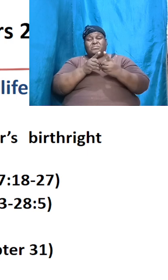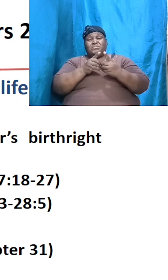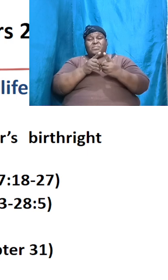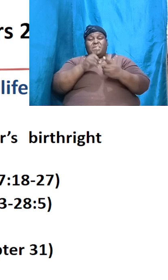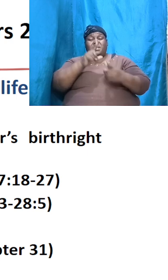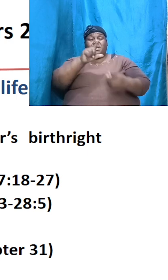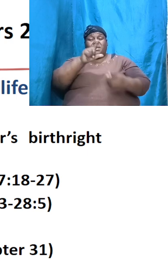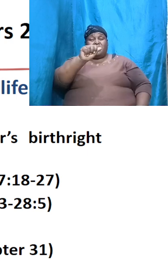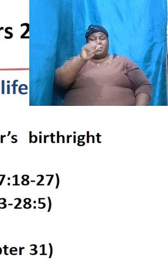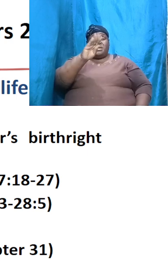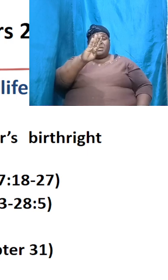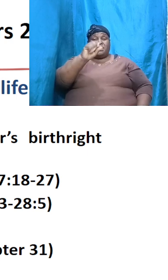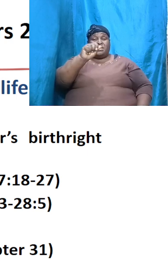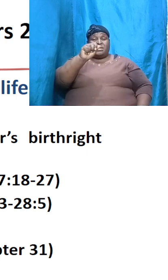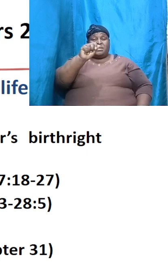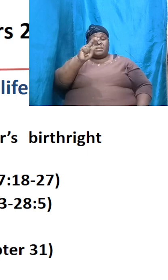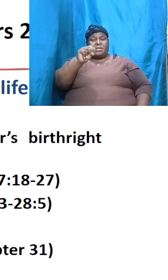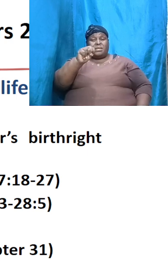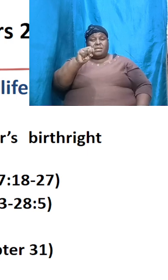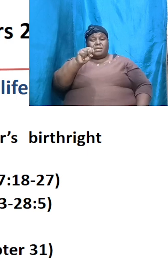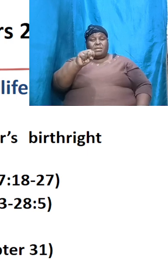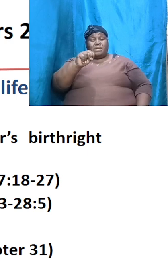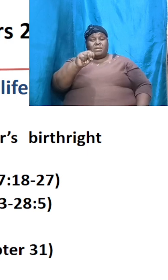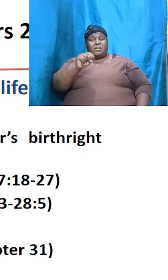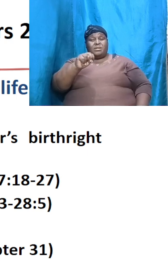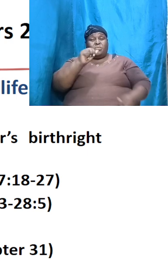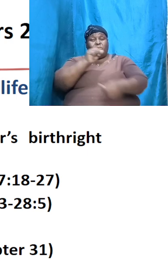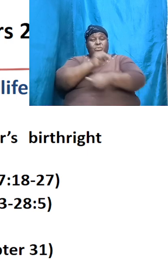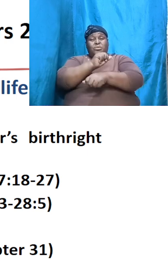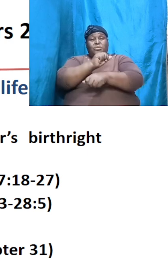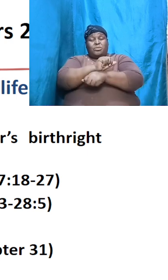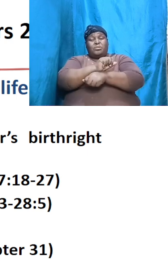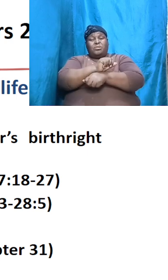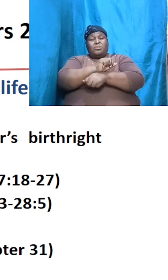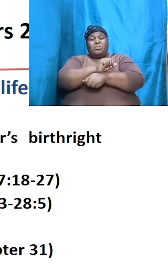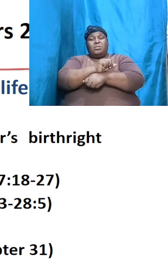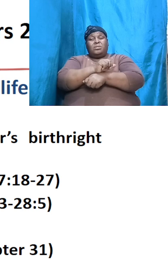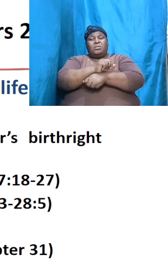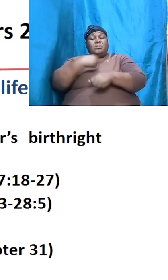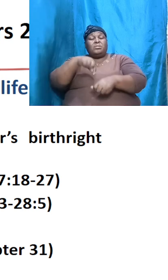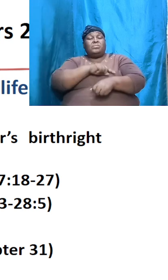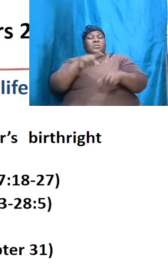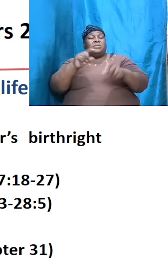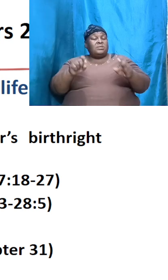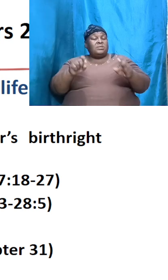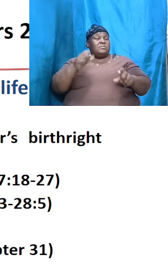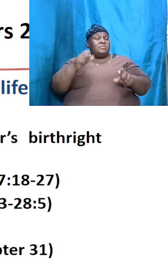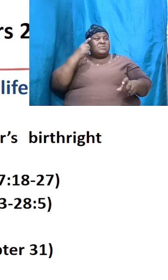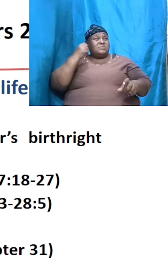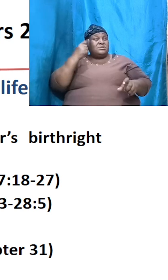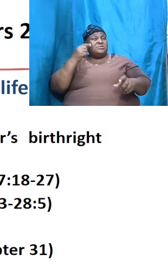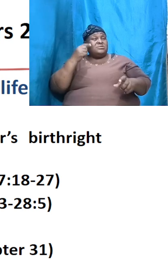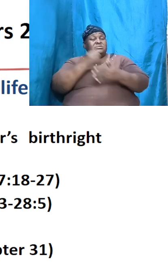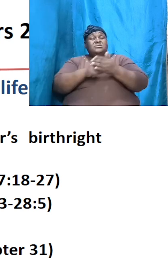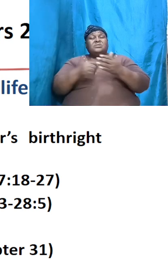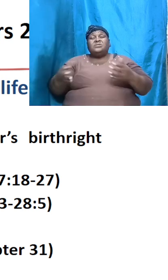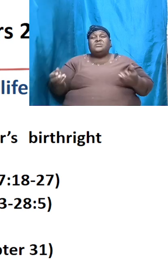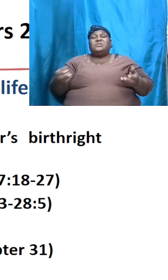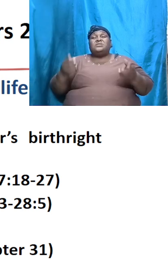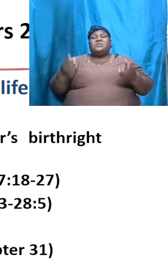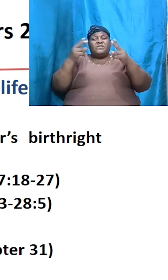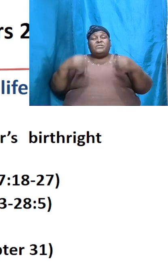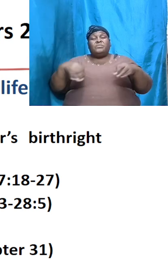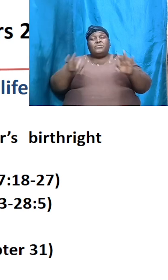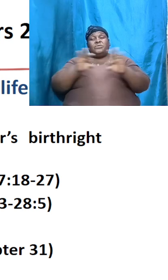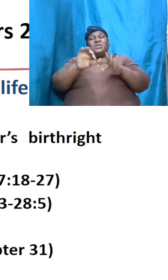Laban and I must tell us we need to understand something very important even with his